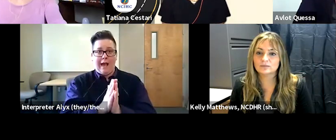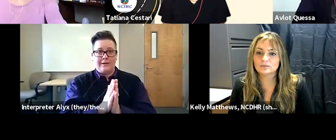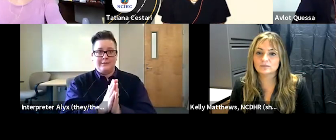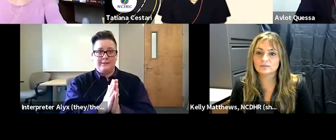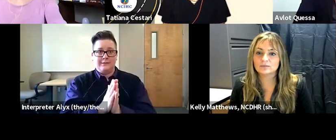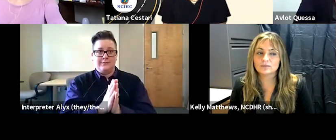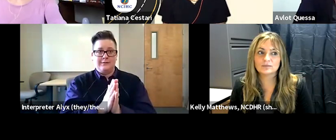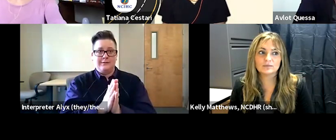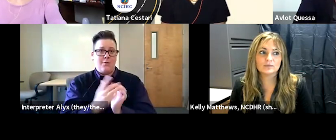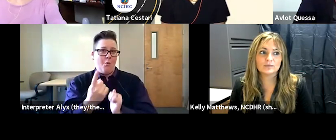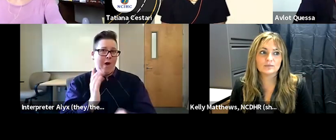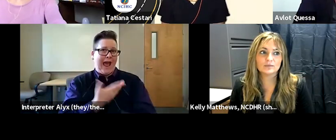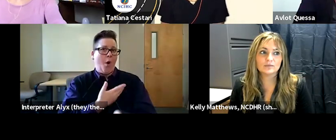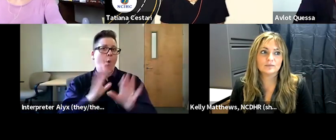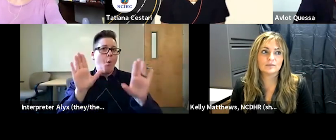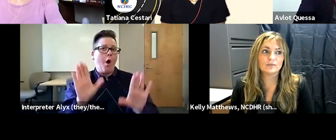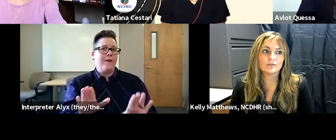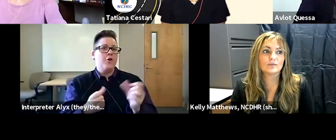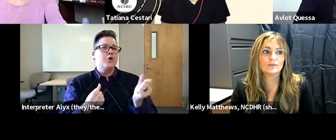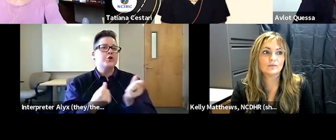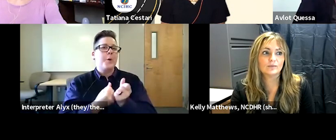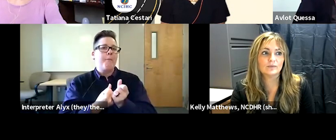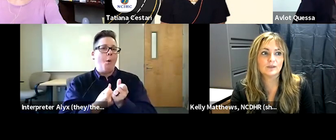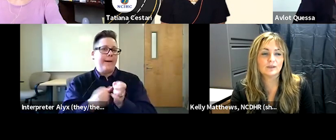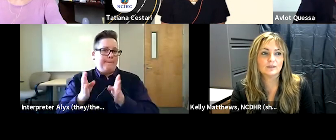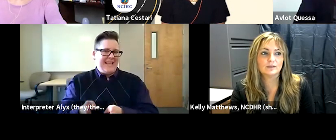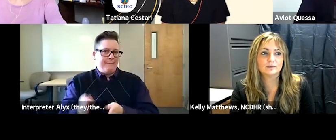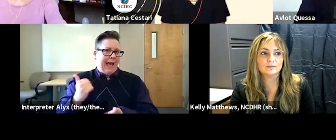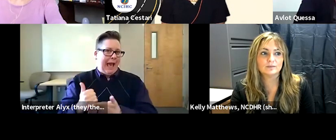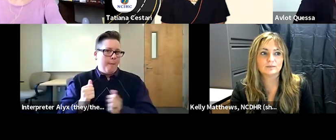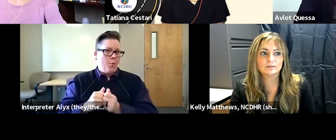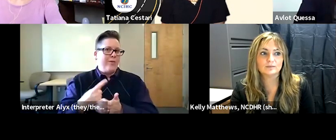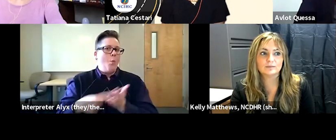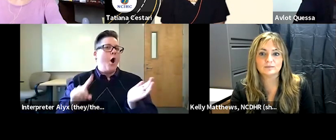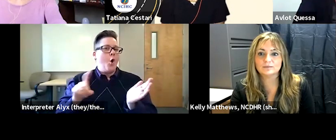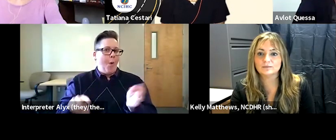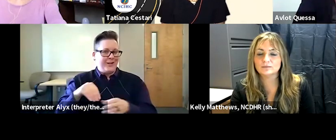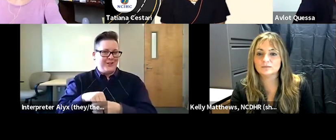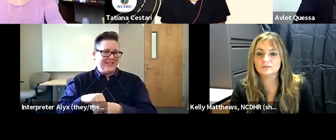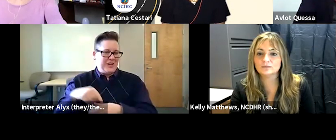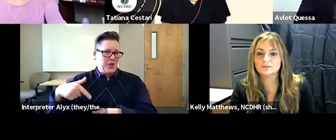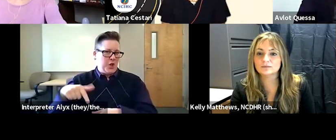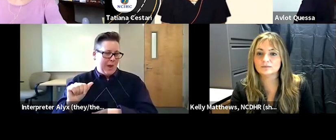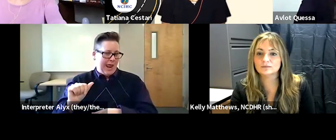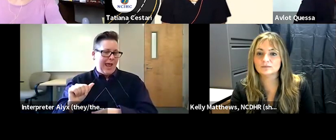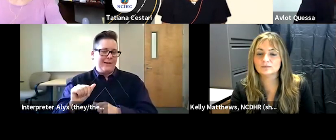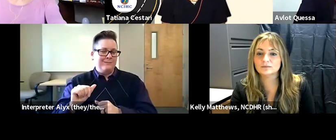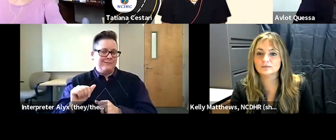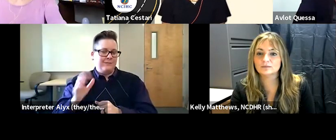wonderful support individuals eliana lobo to help us with some of the questions we have in the in the q a